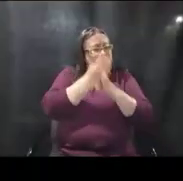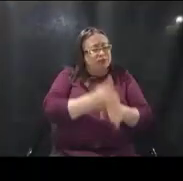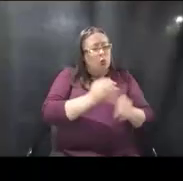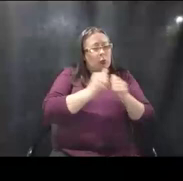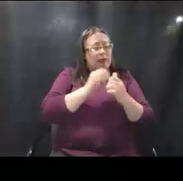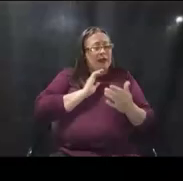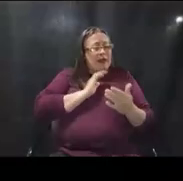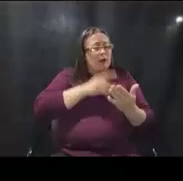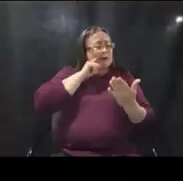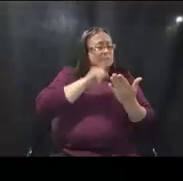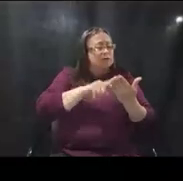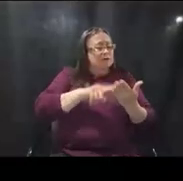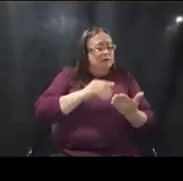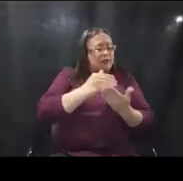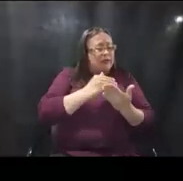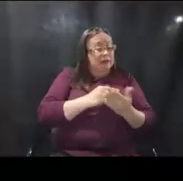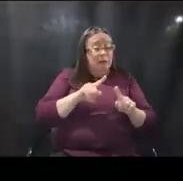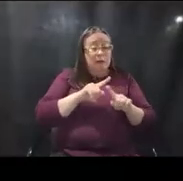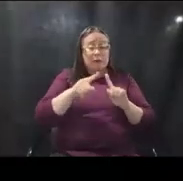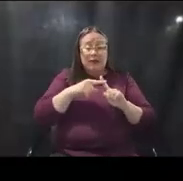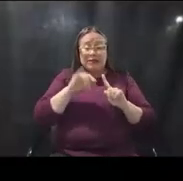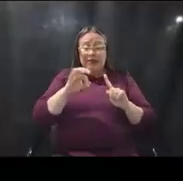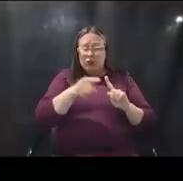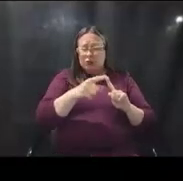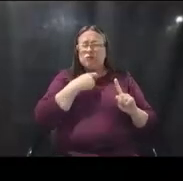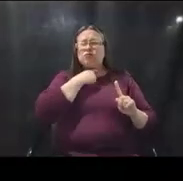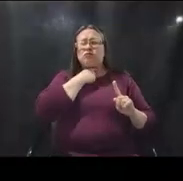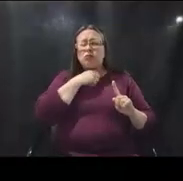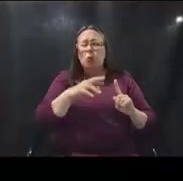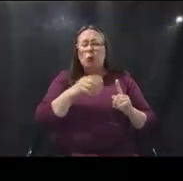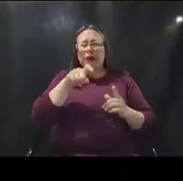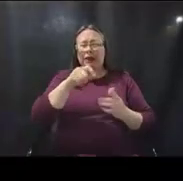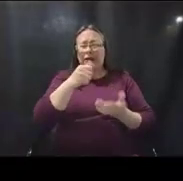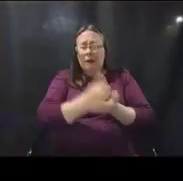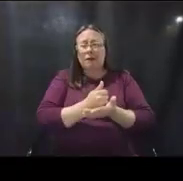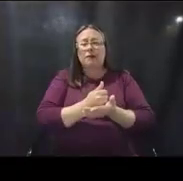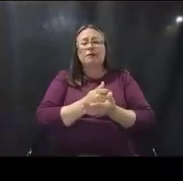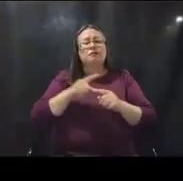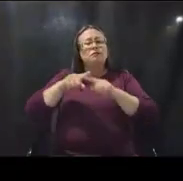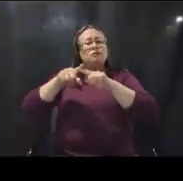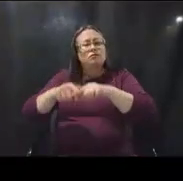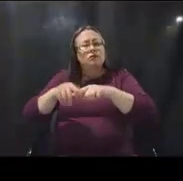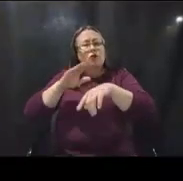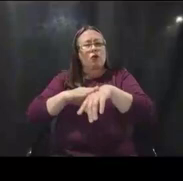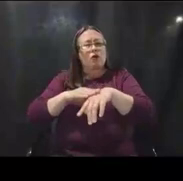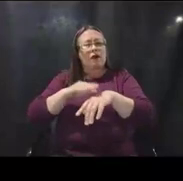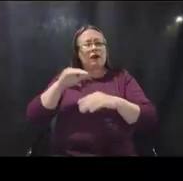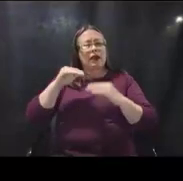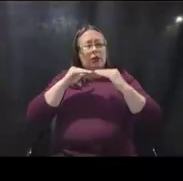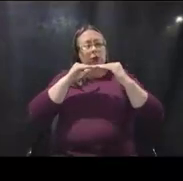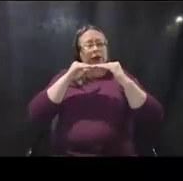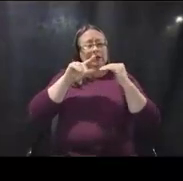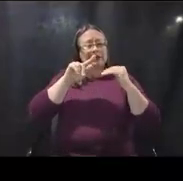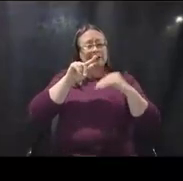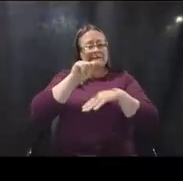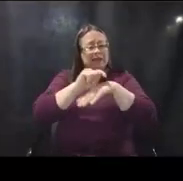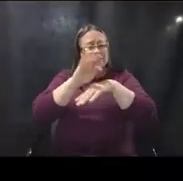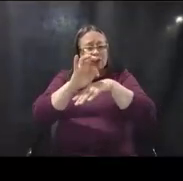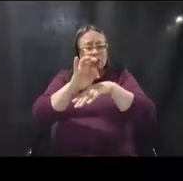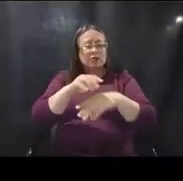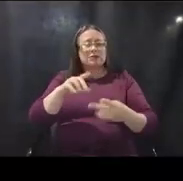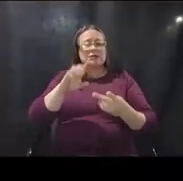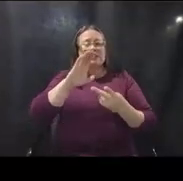And of course, if you have questions or if you need assistance, please rely on your local equity task forces, civil rights offices,